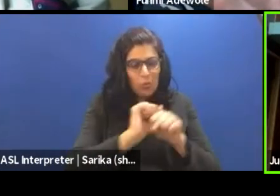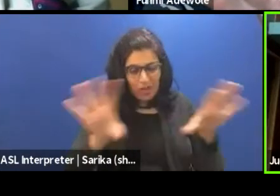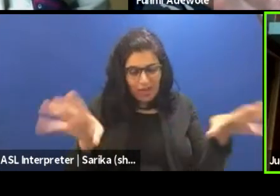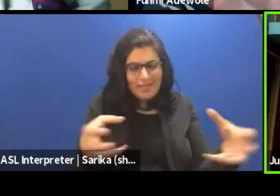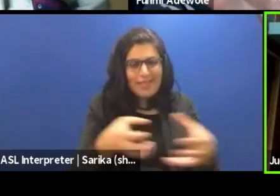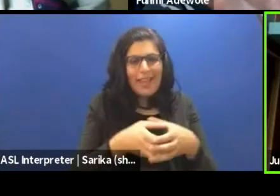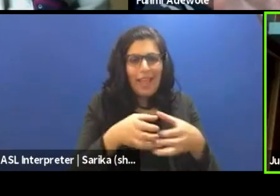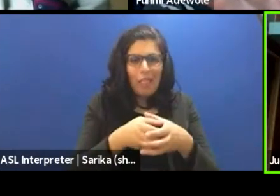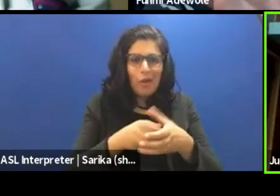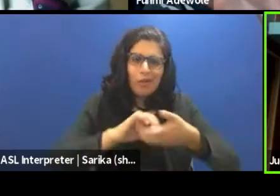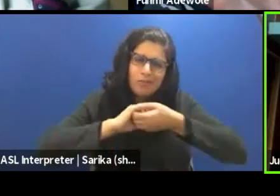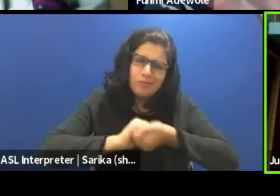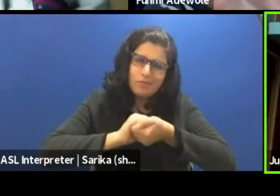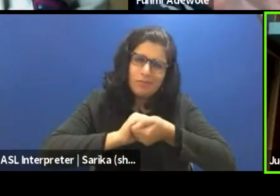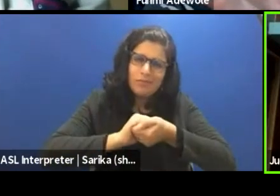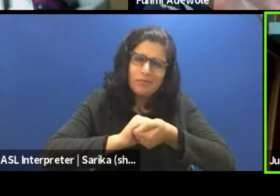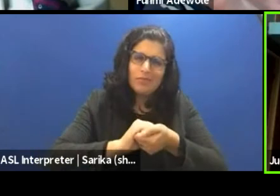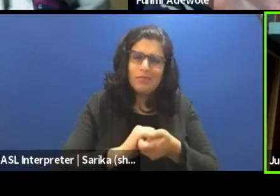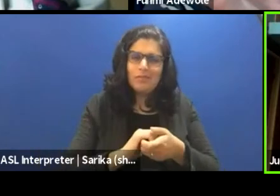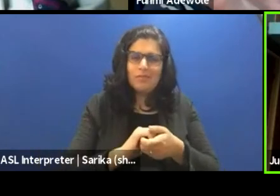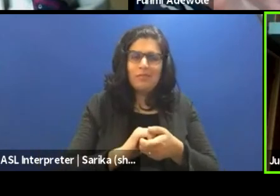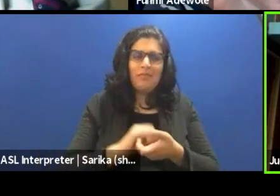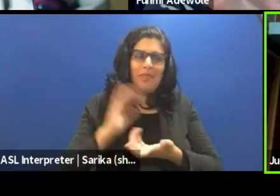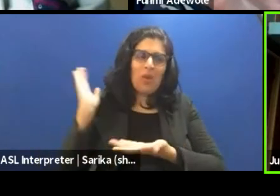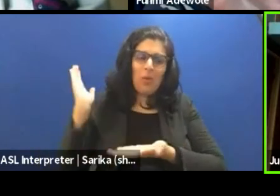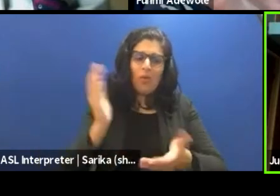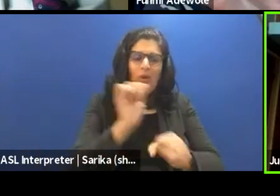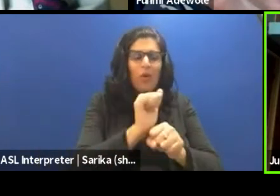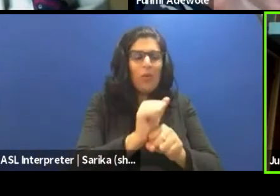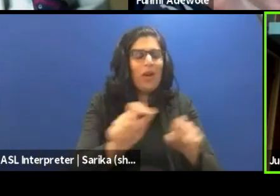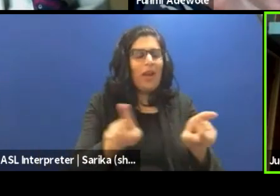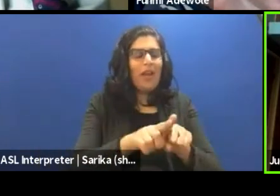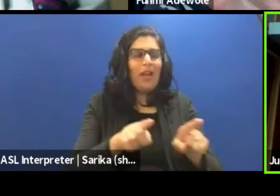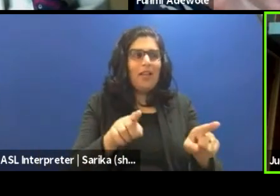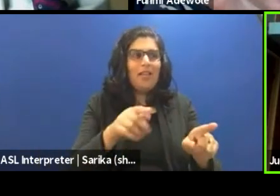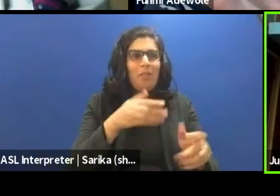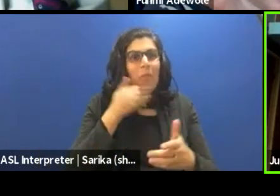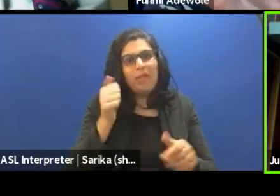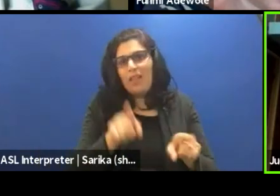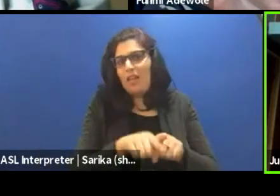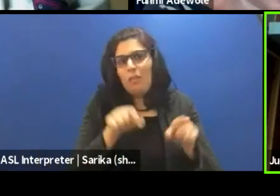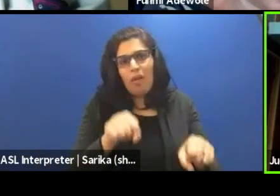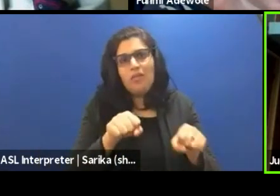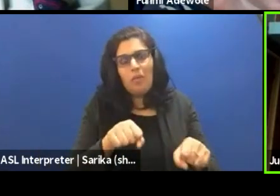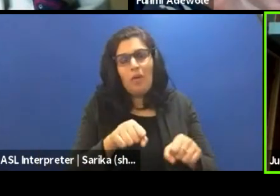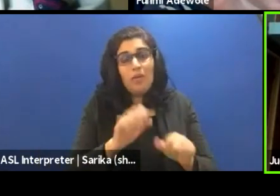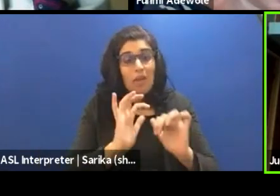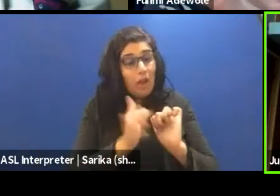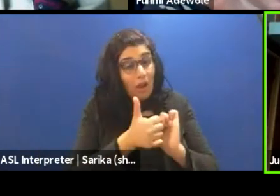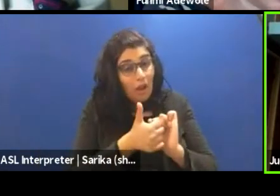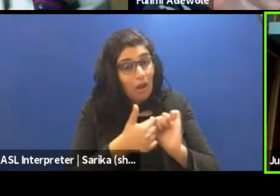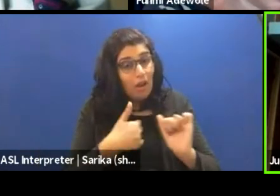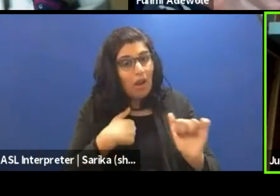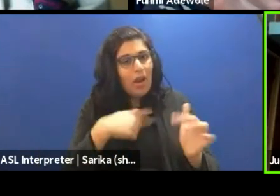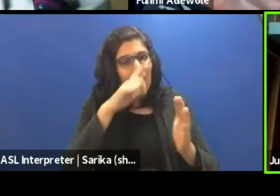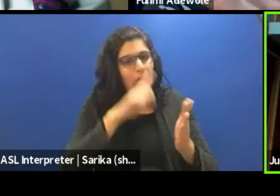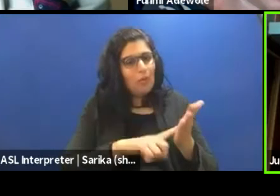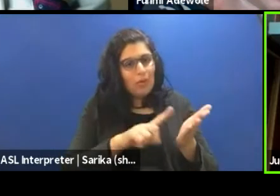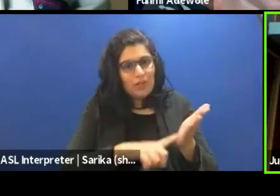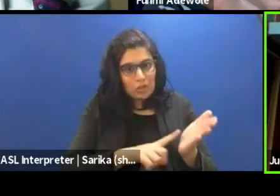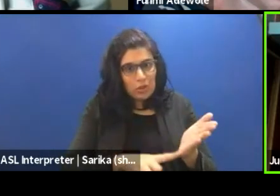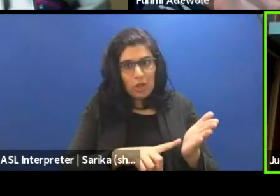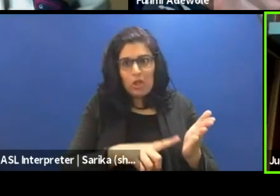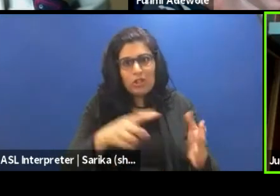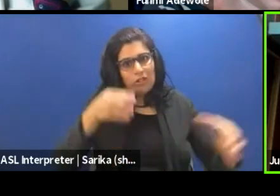um, um, bring about this work to the best way possible it can. So how do I, how, how do I do it? I'm a research broth. So when I